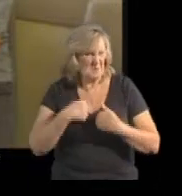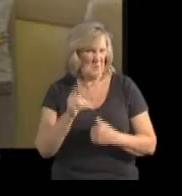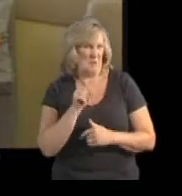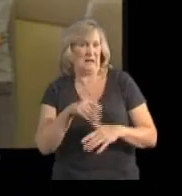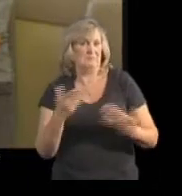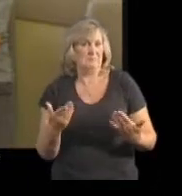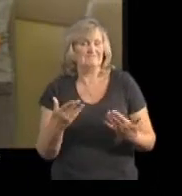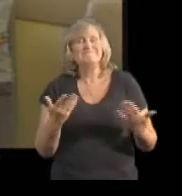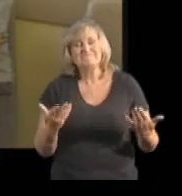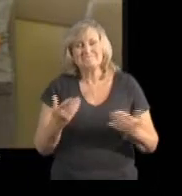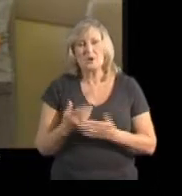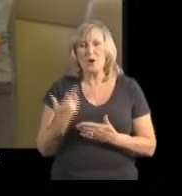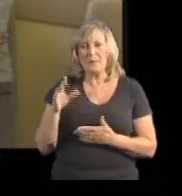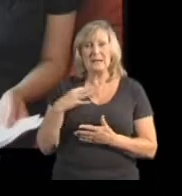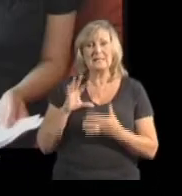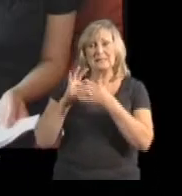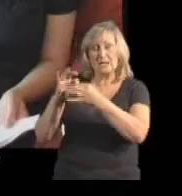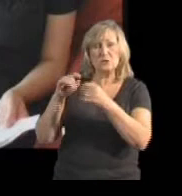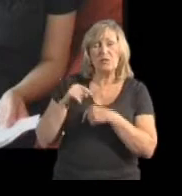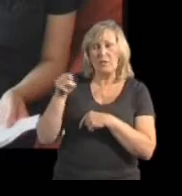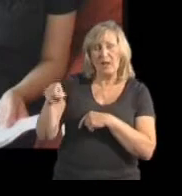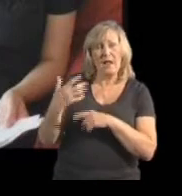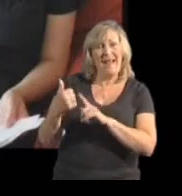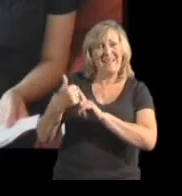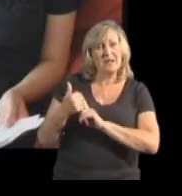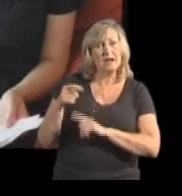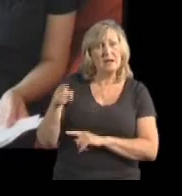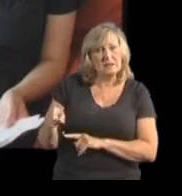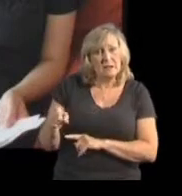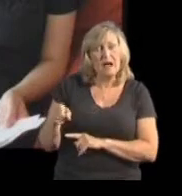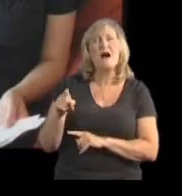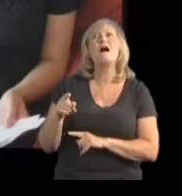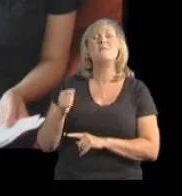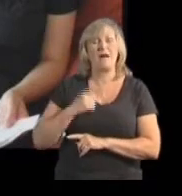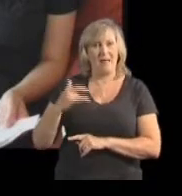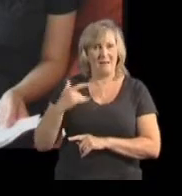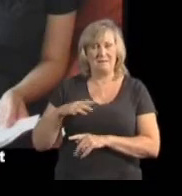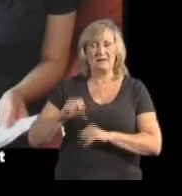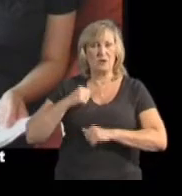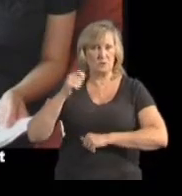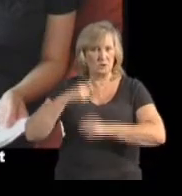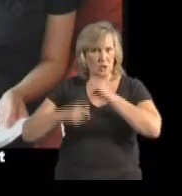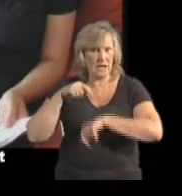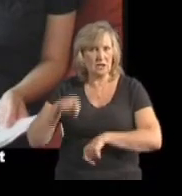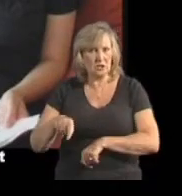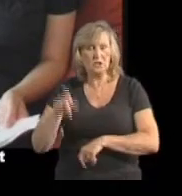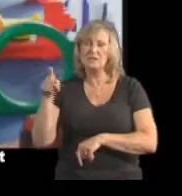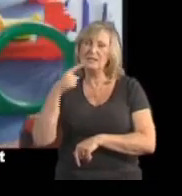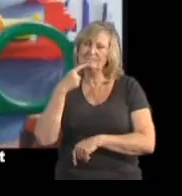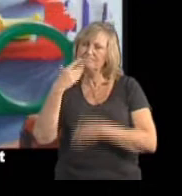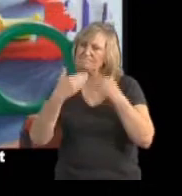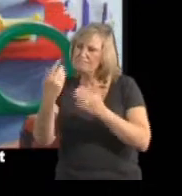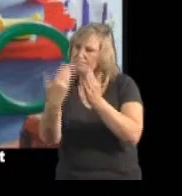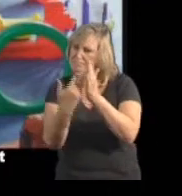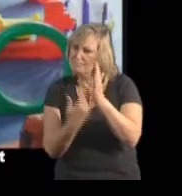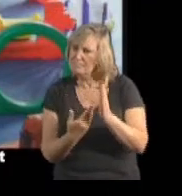I was put in touch with an advocate by a helpline and that's when things started to change for me. She put a case forward for me to